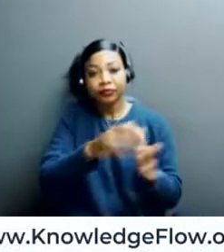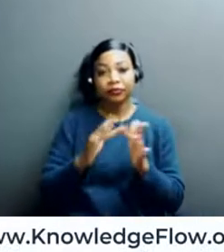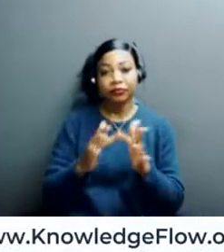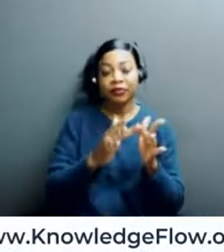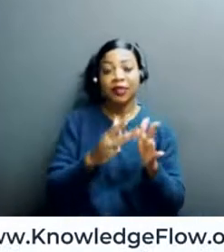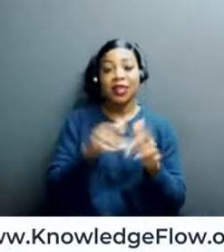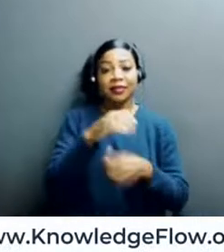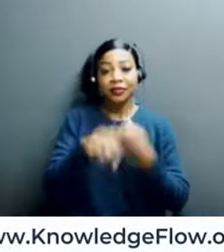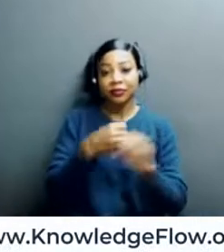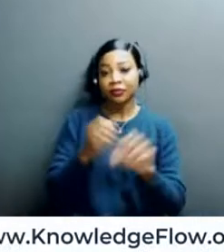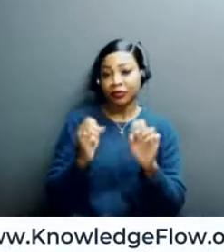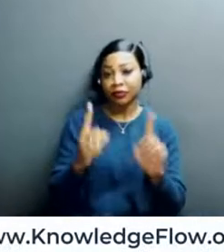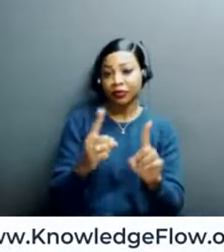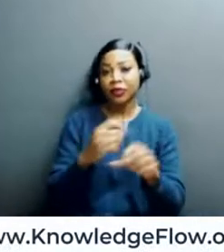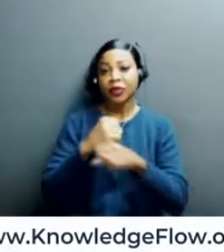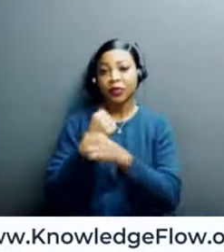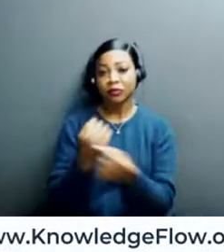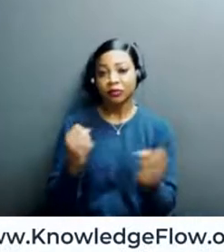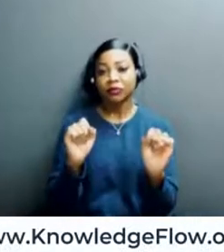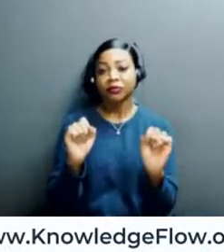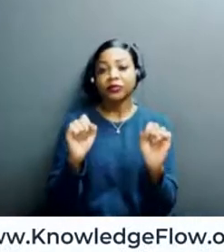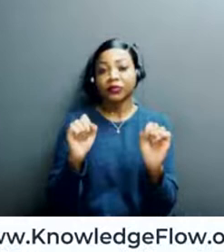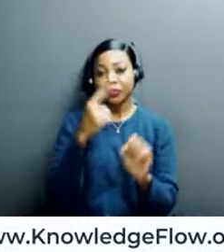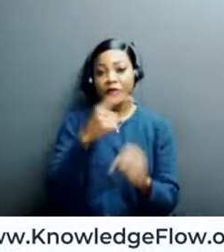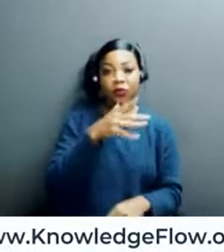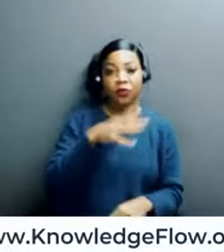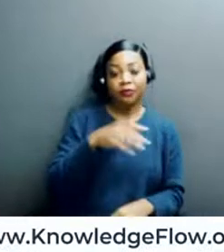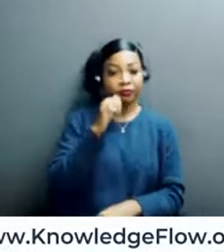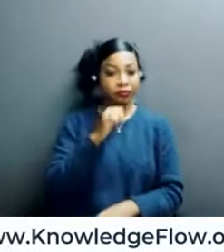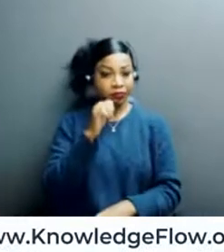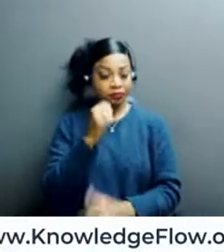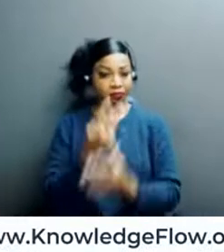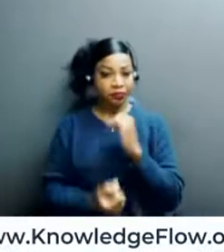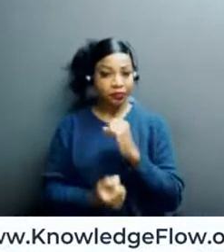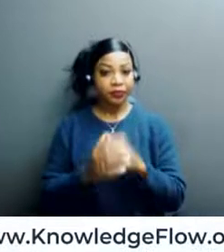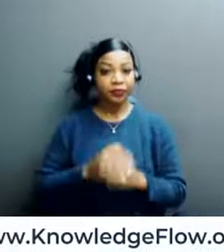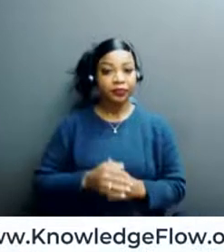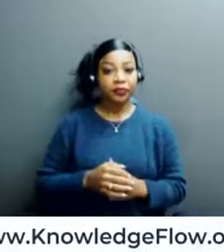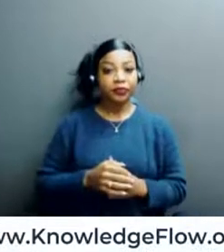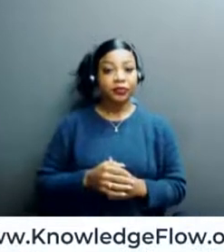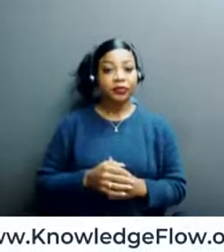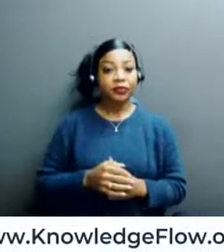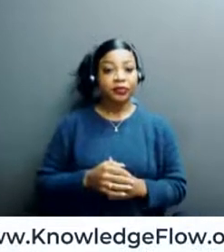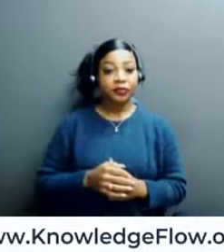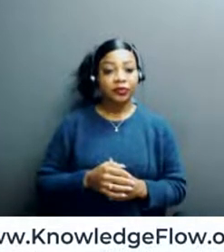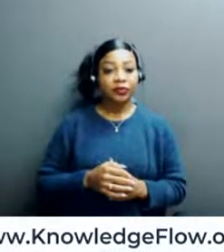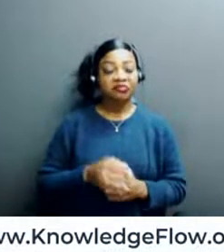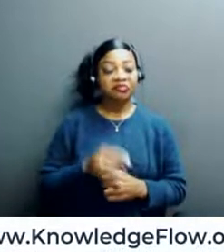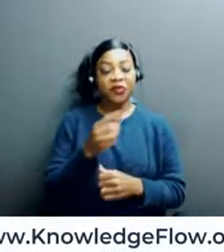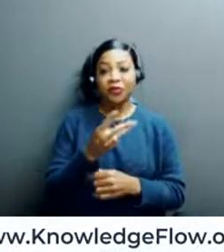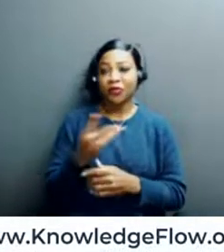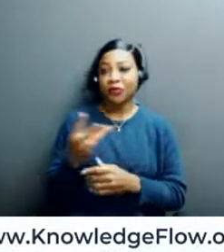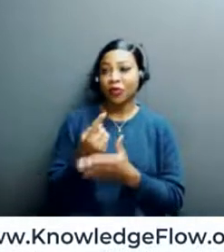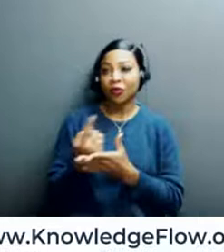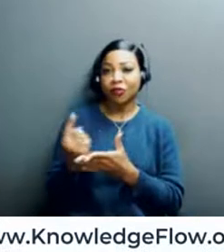safety and security for women and girls. So from you've now had a few weeks to kind of process everything